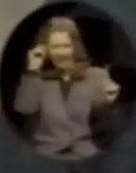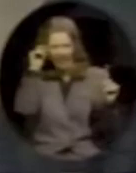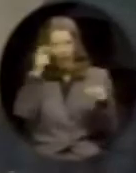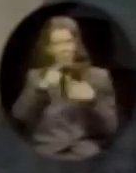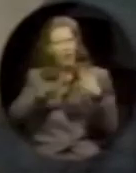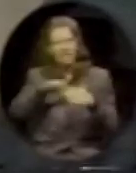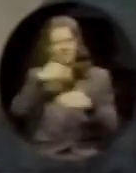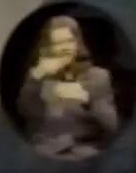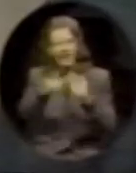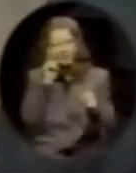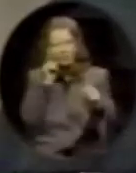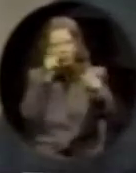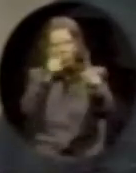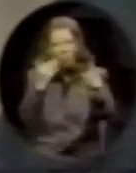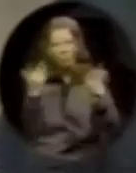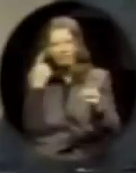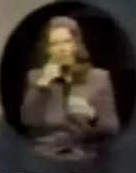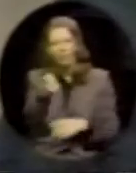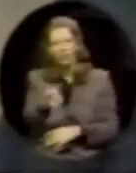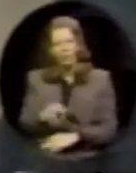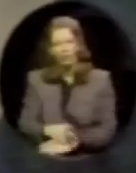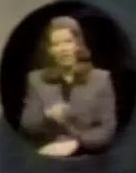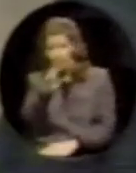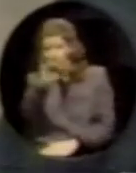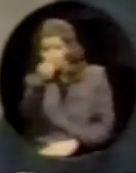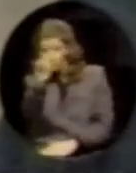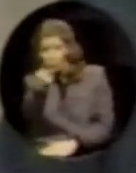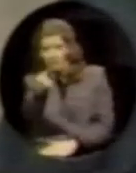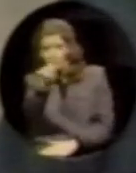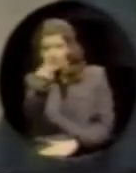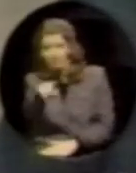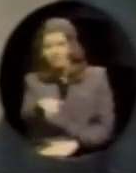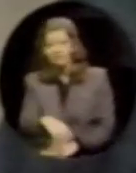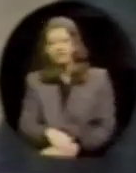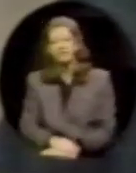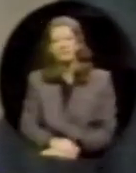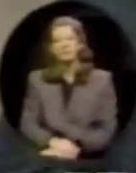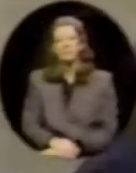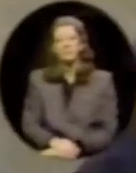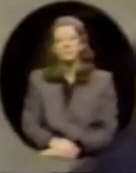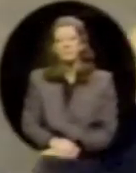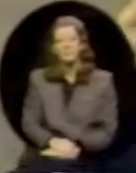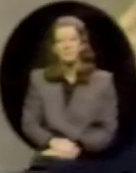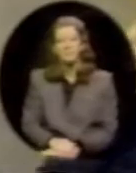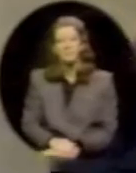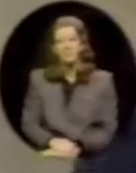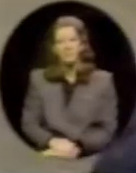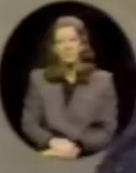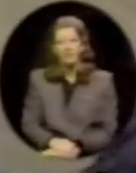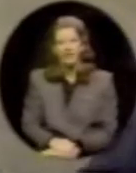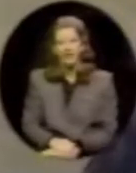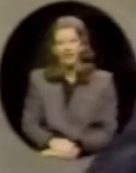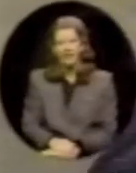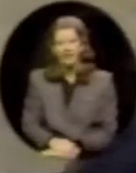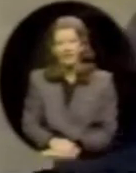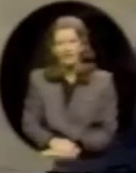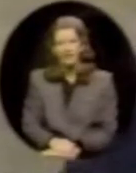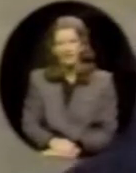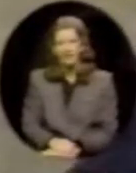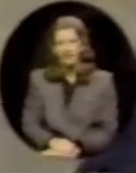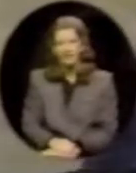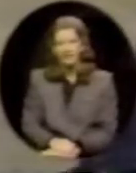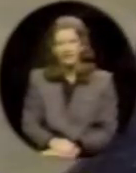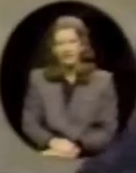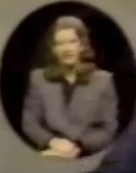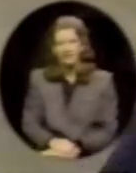What is the next goal for you? Dr. Jordan? I have quite an agenda. I'm sure you can